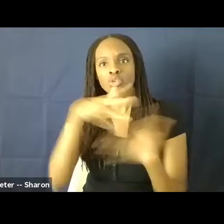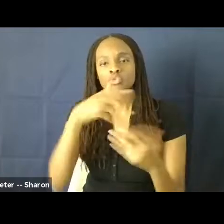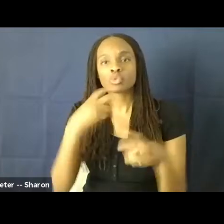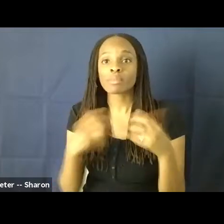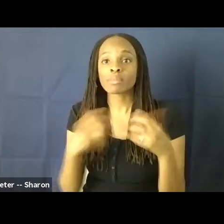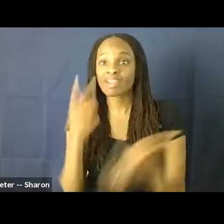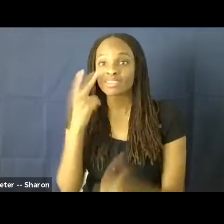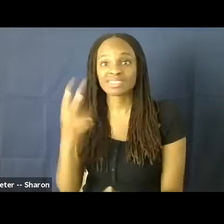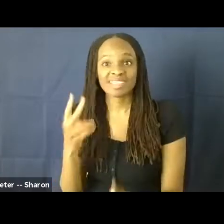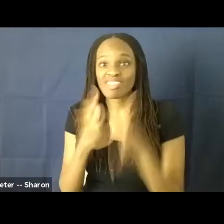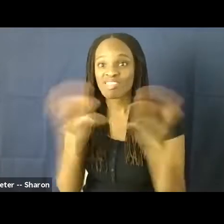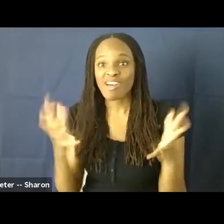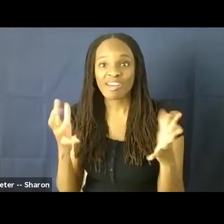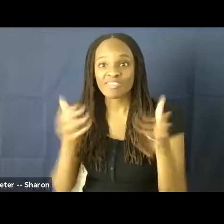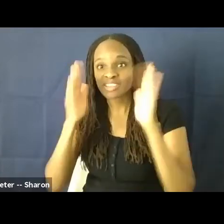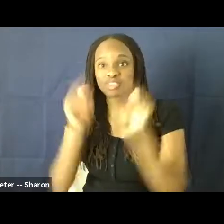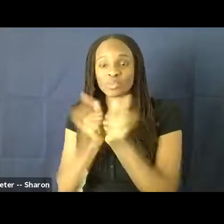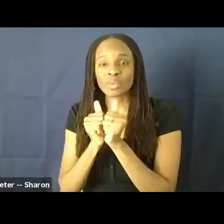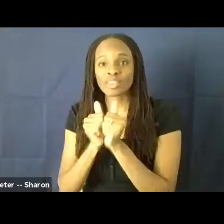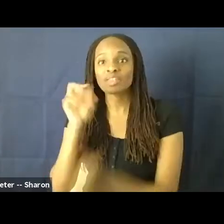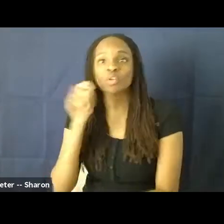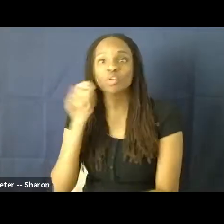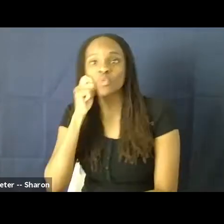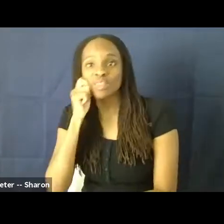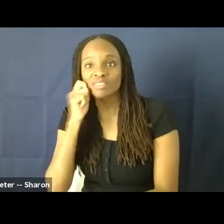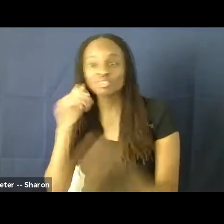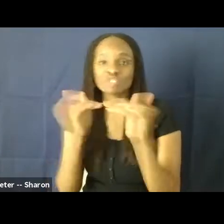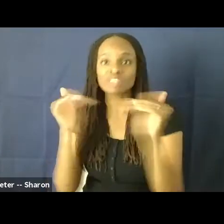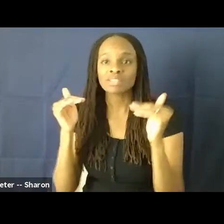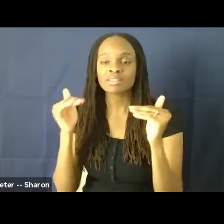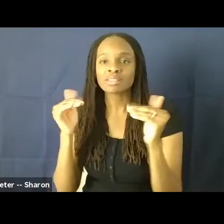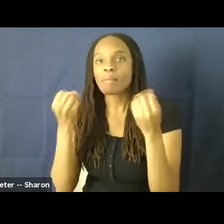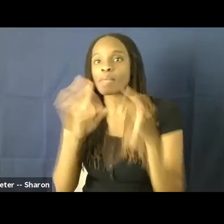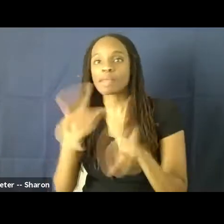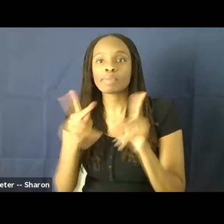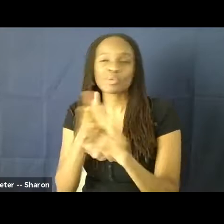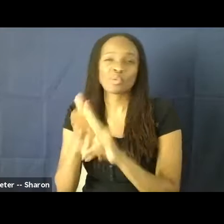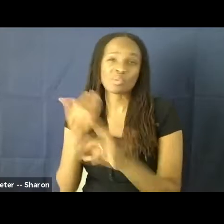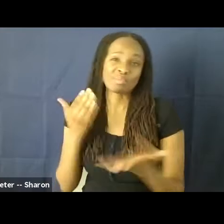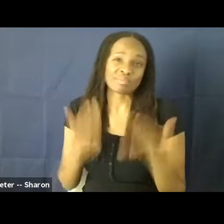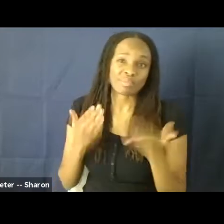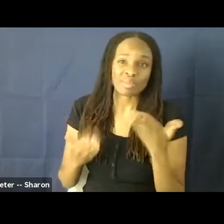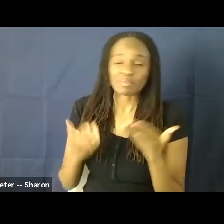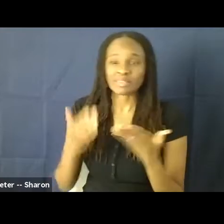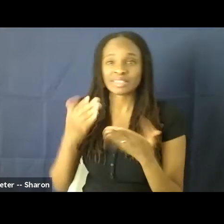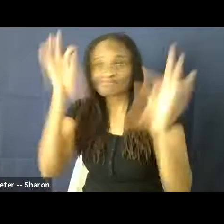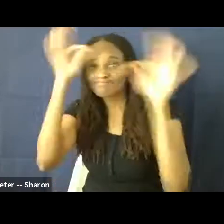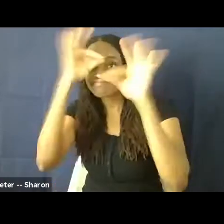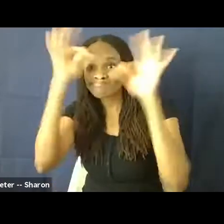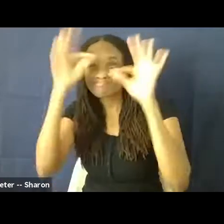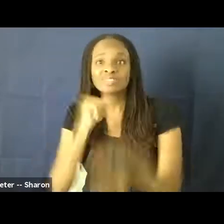lot of attention on racial injustice. And, you know, a lot of people who might not have been aware of the